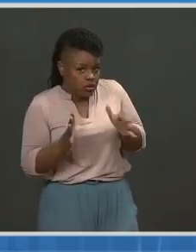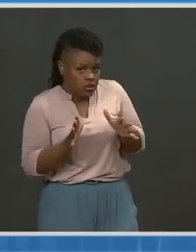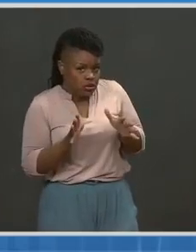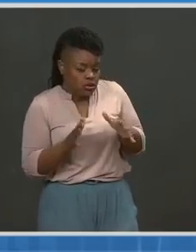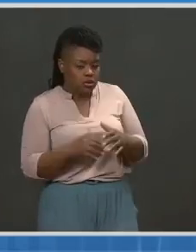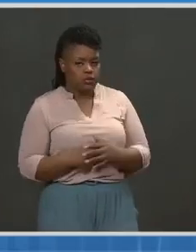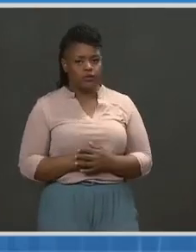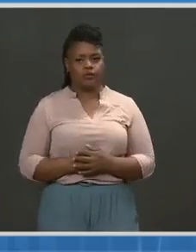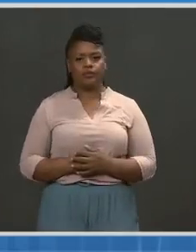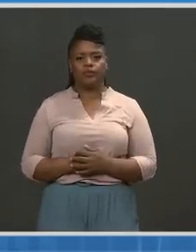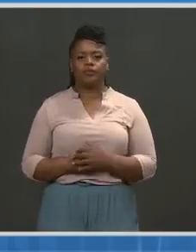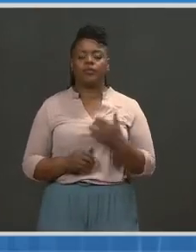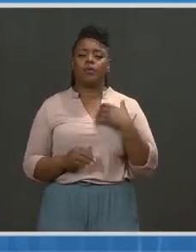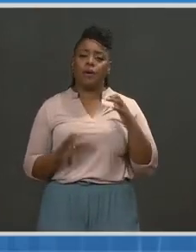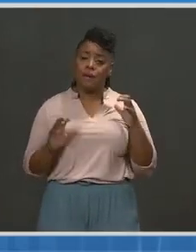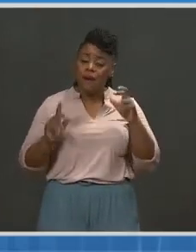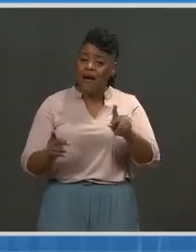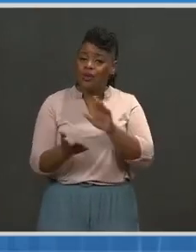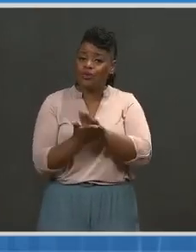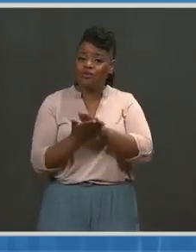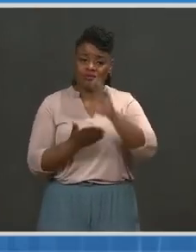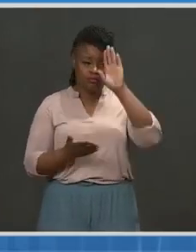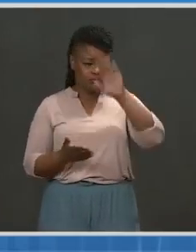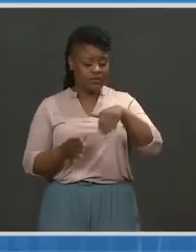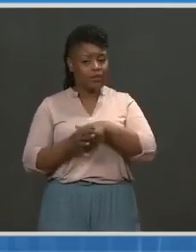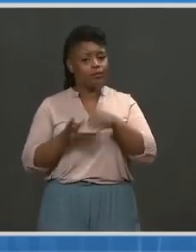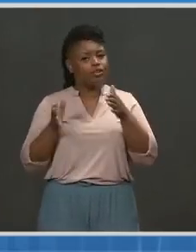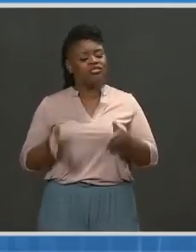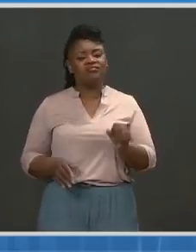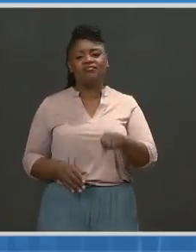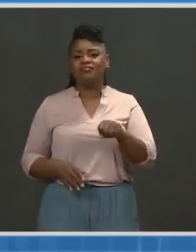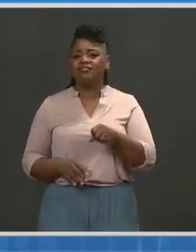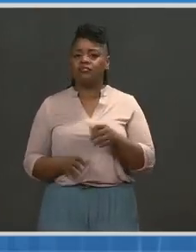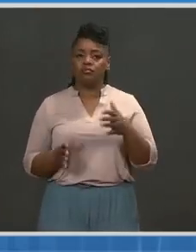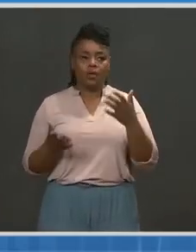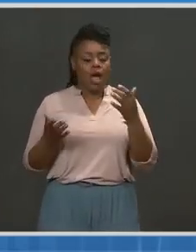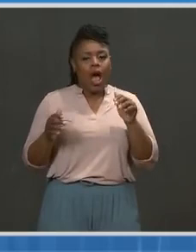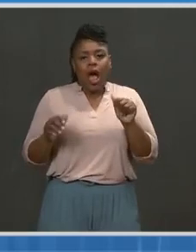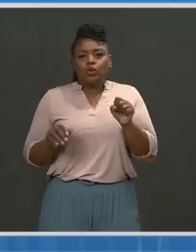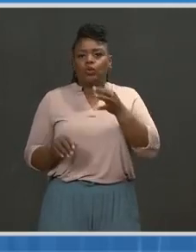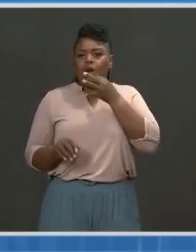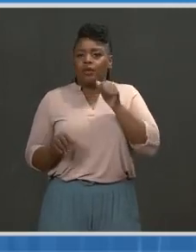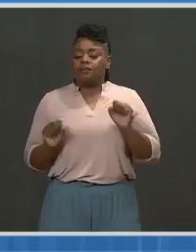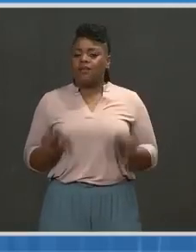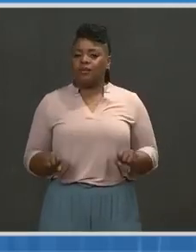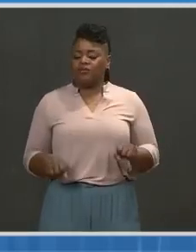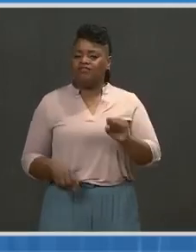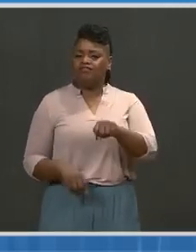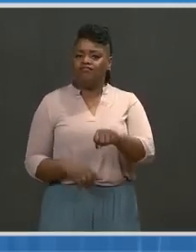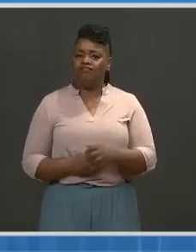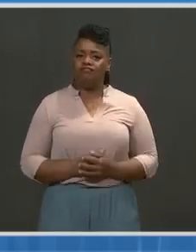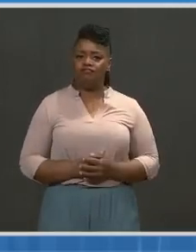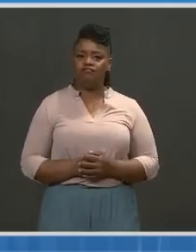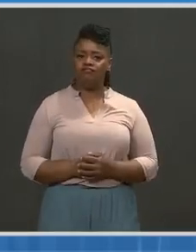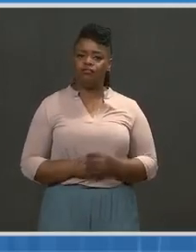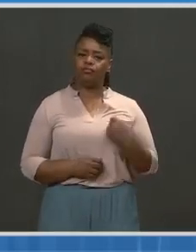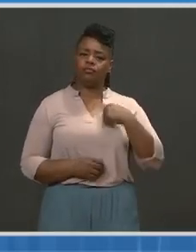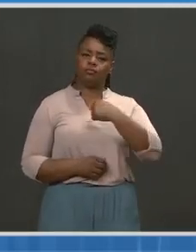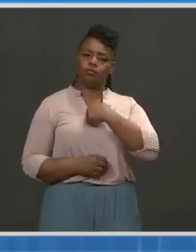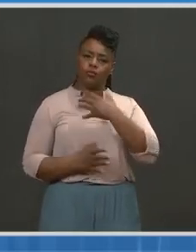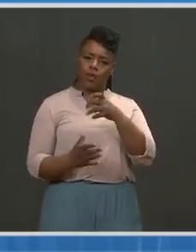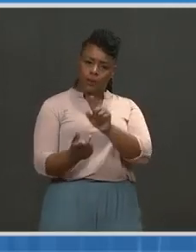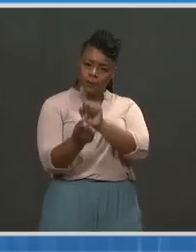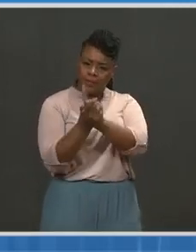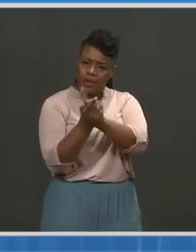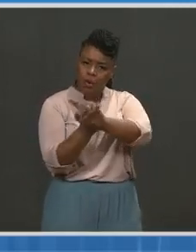to safely return to in-person instruction as expeditiously as possible this spring and meet the